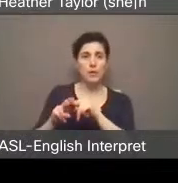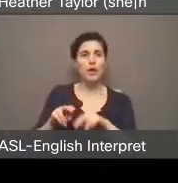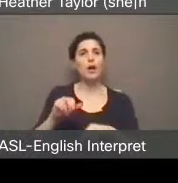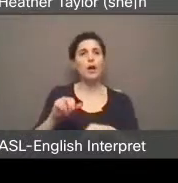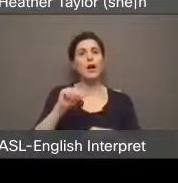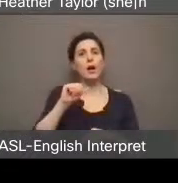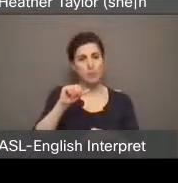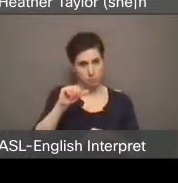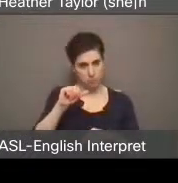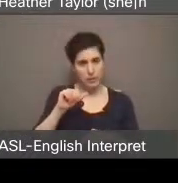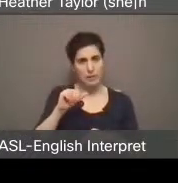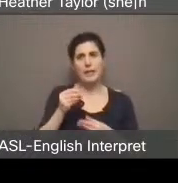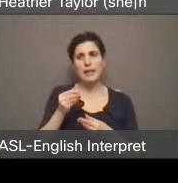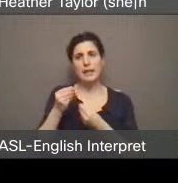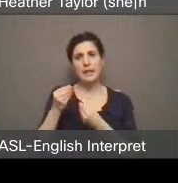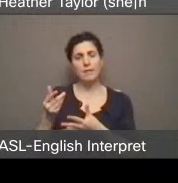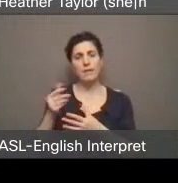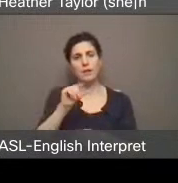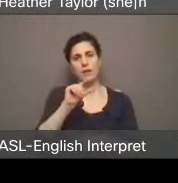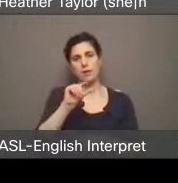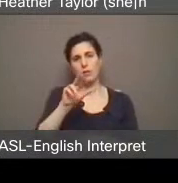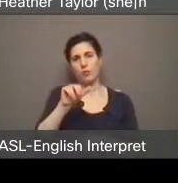from the Toronto Rent Bank.